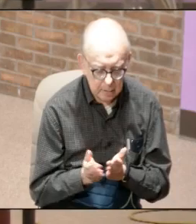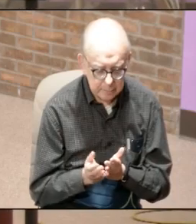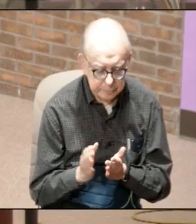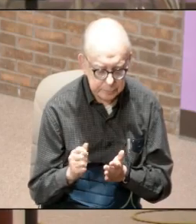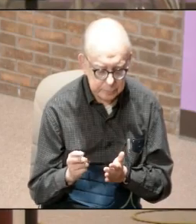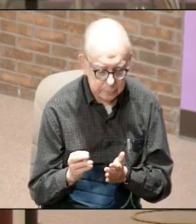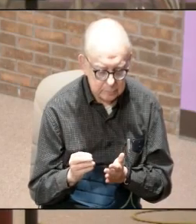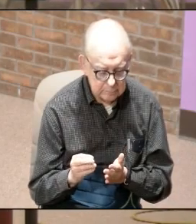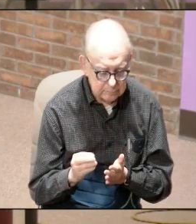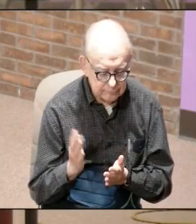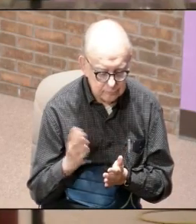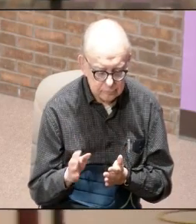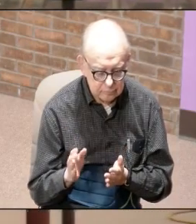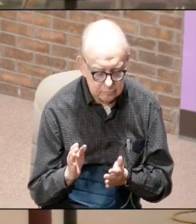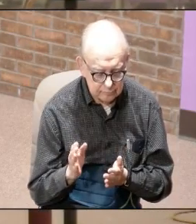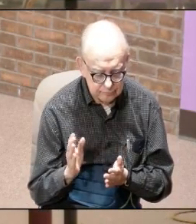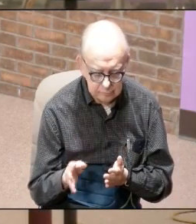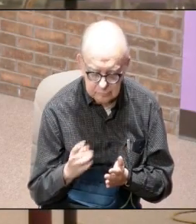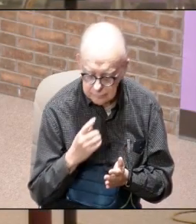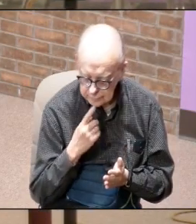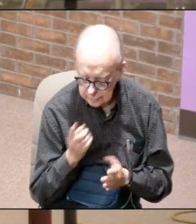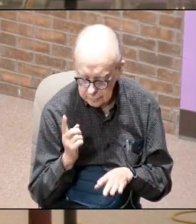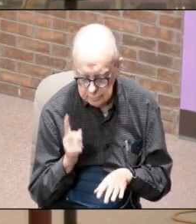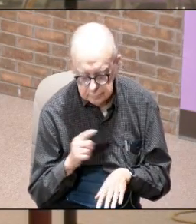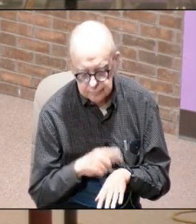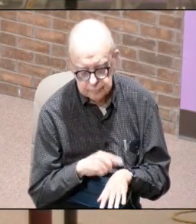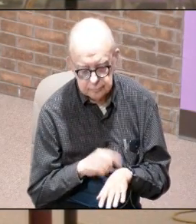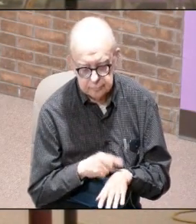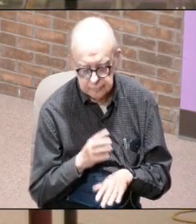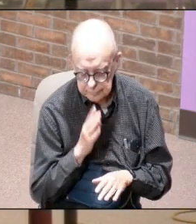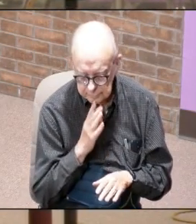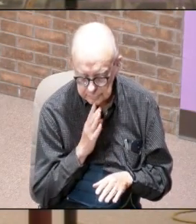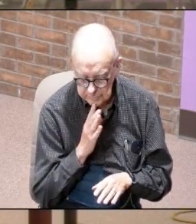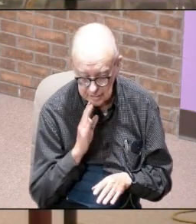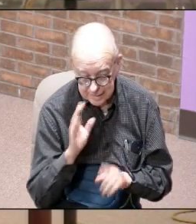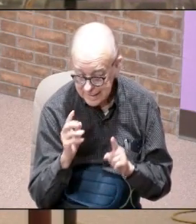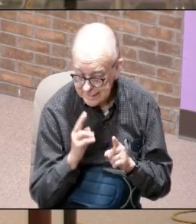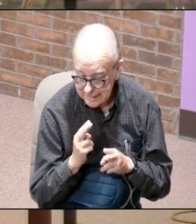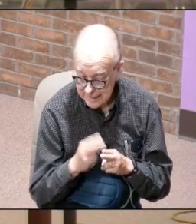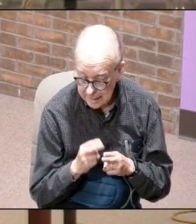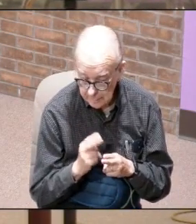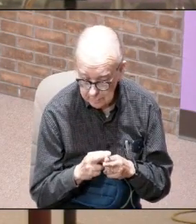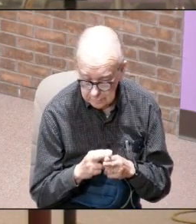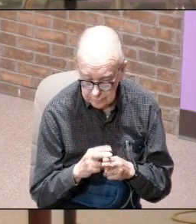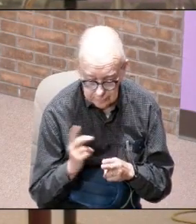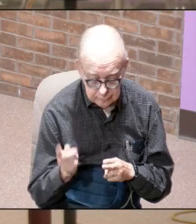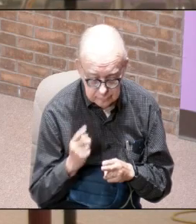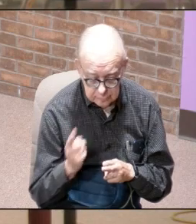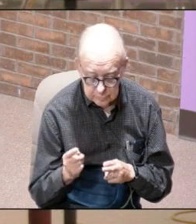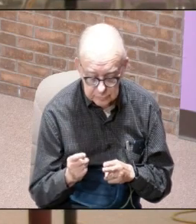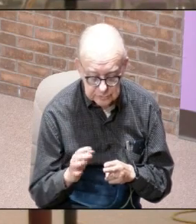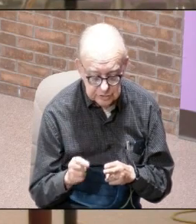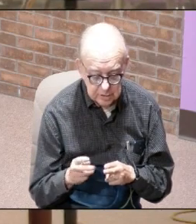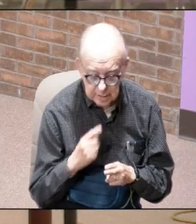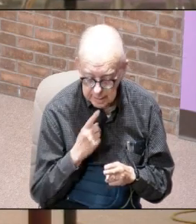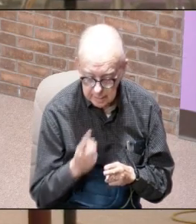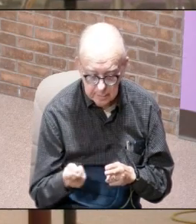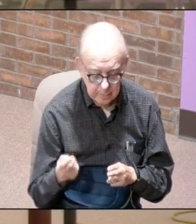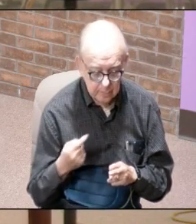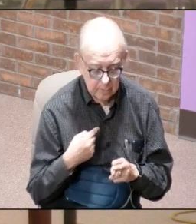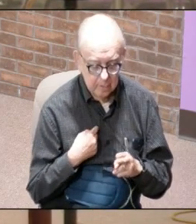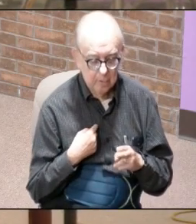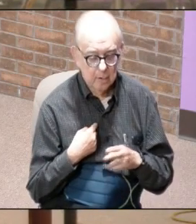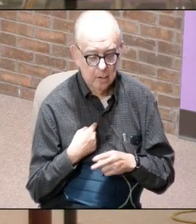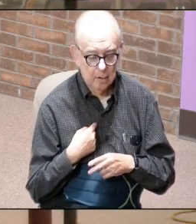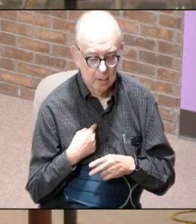of john he never ever one time mentioned his name he always said that i